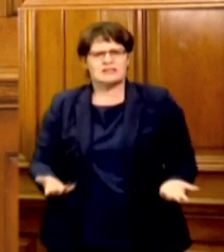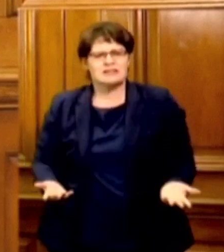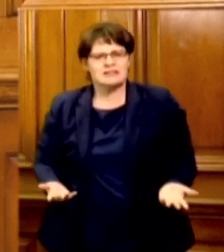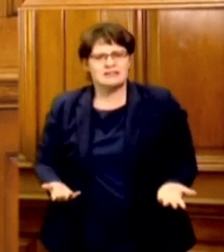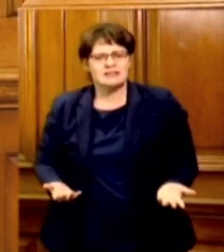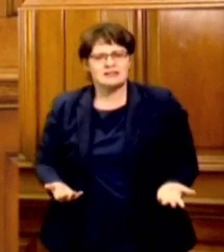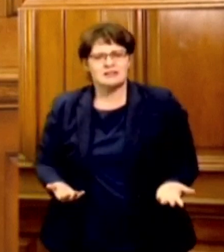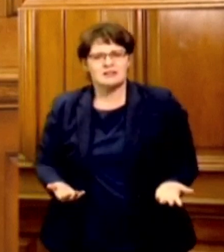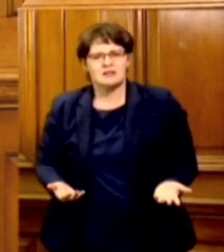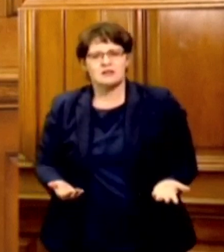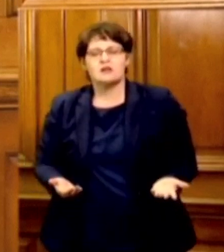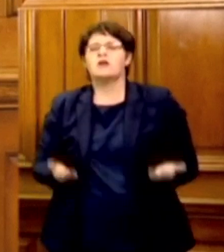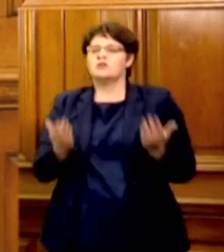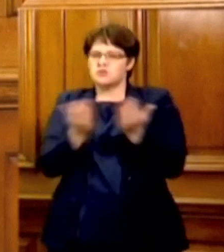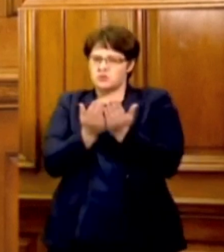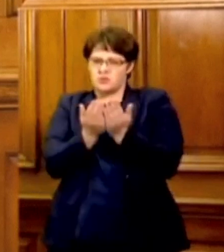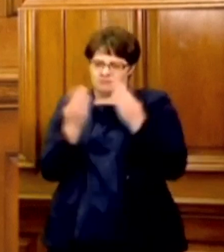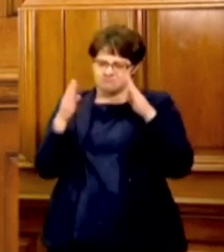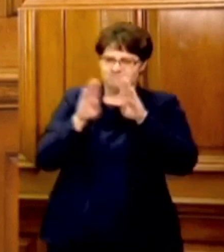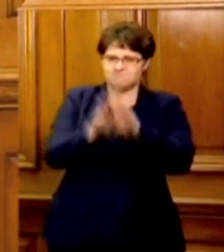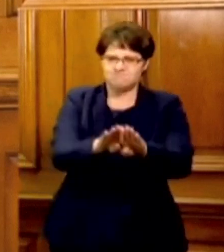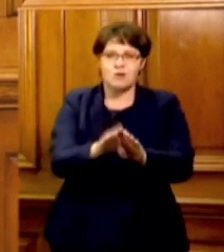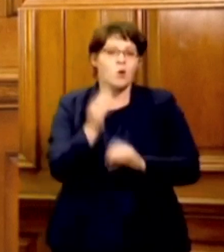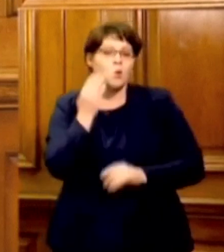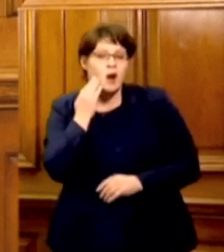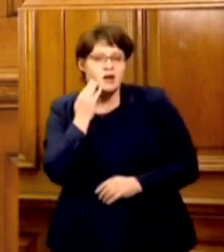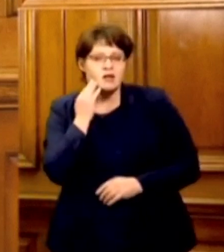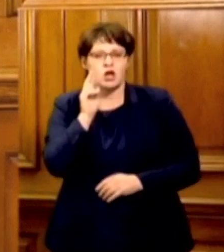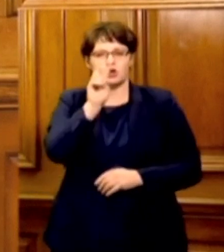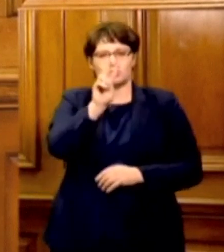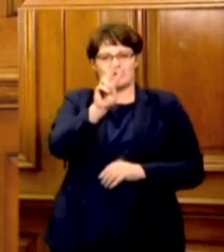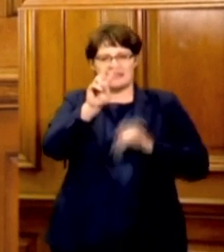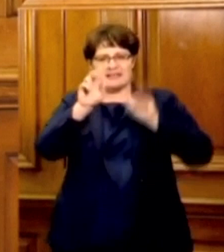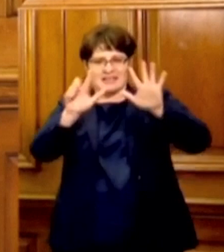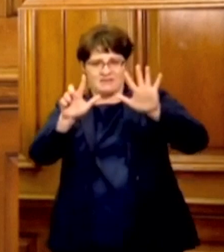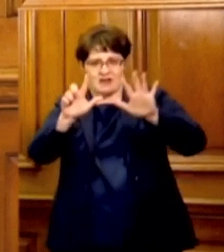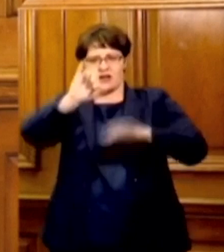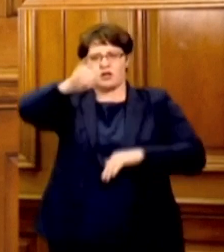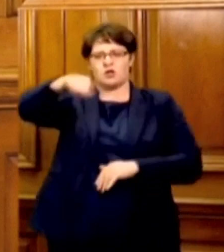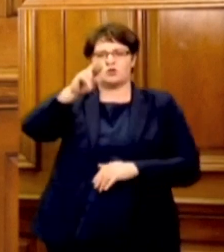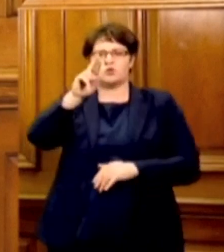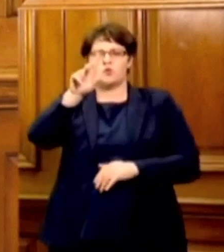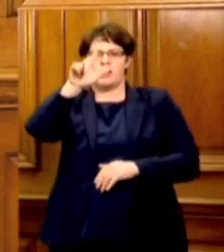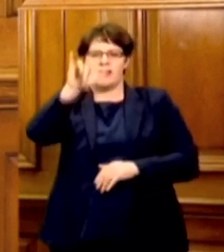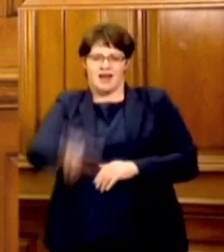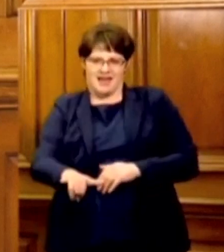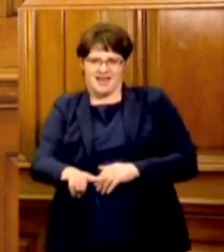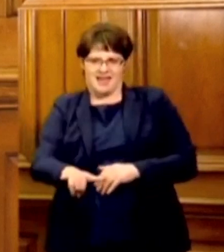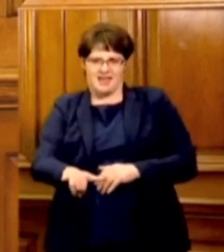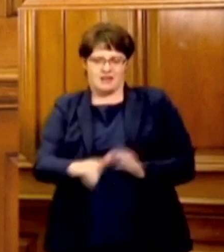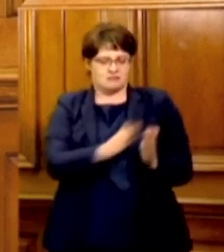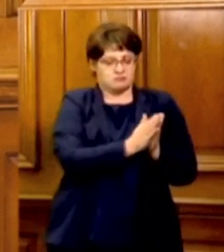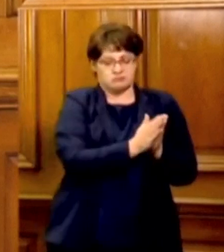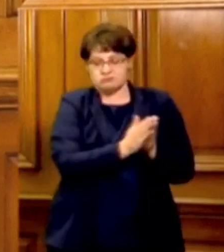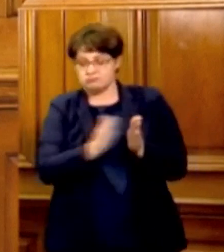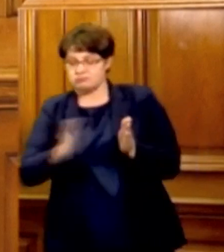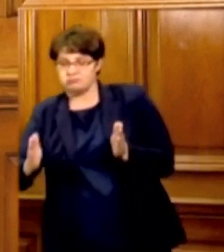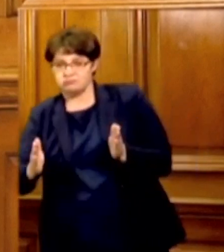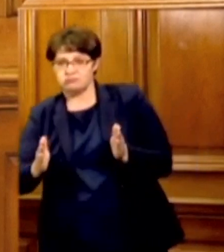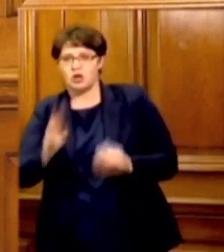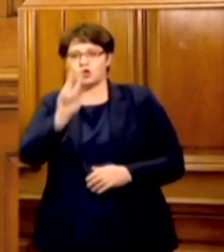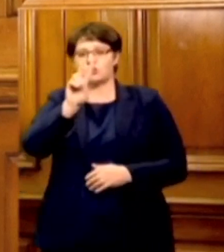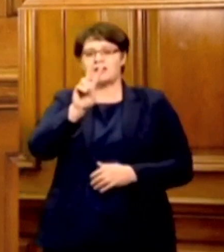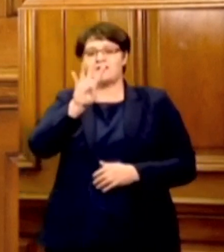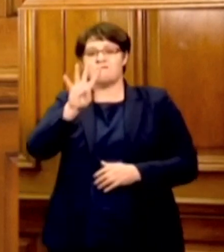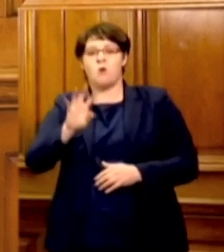will be closed from the 27th of July and will reopen on the 24th